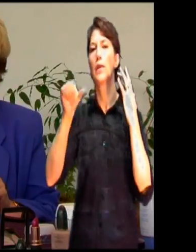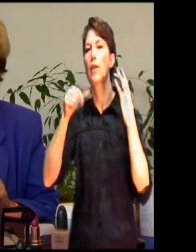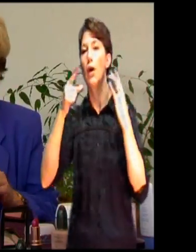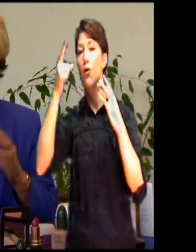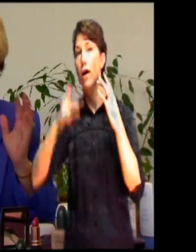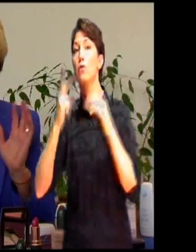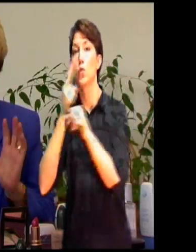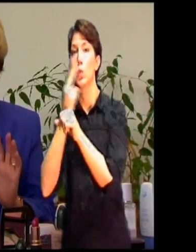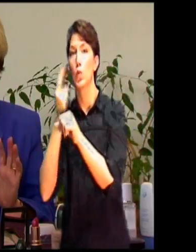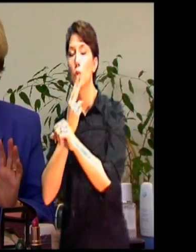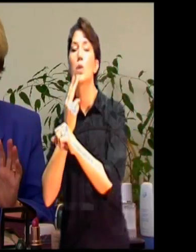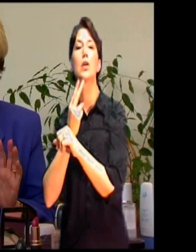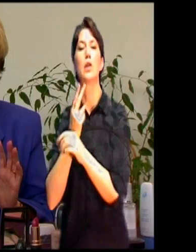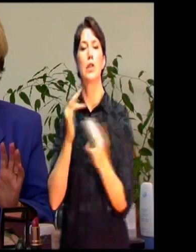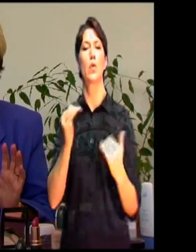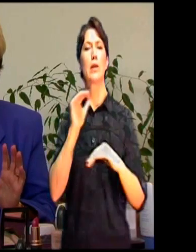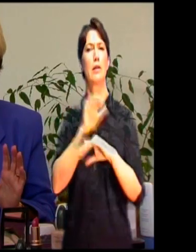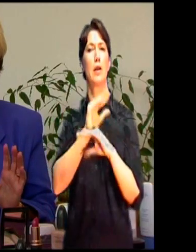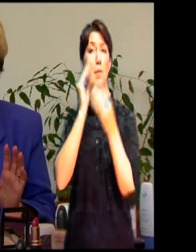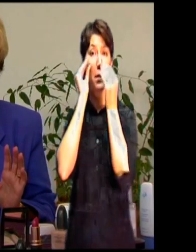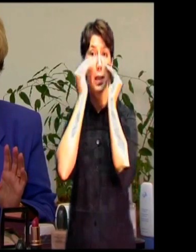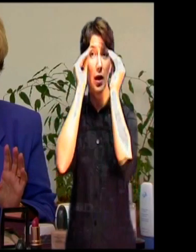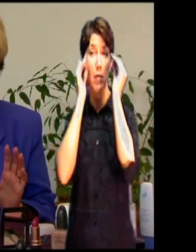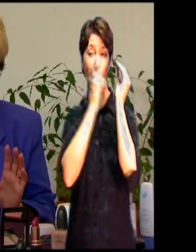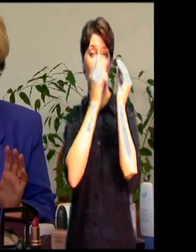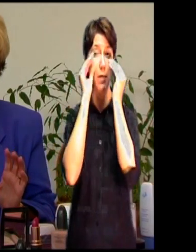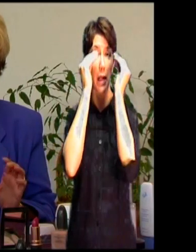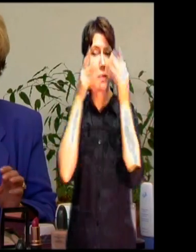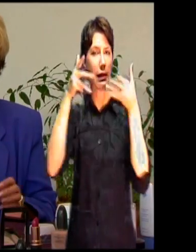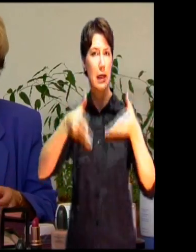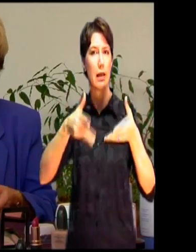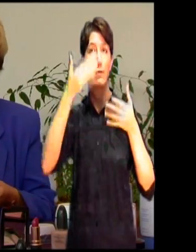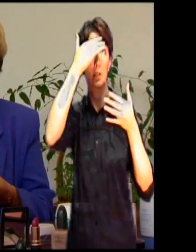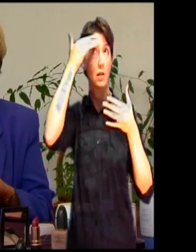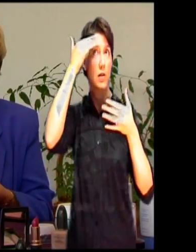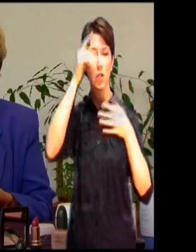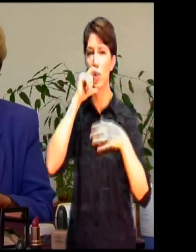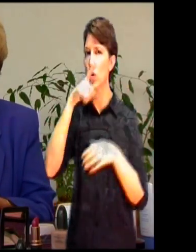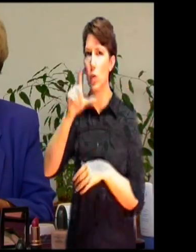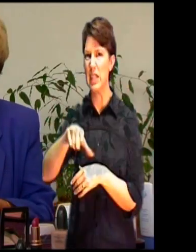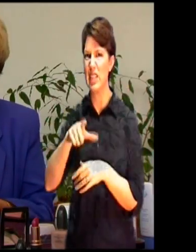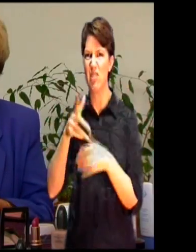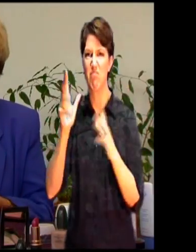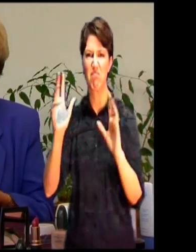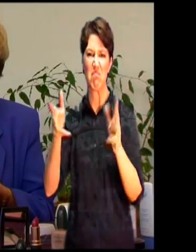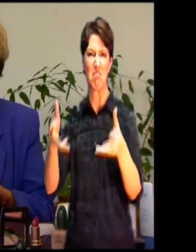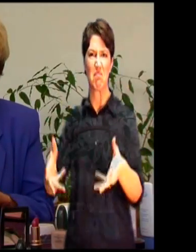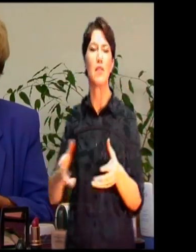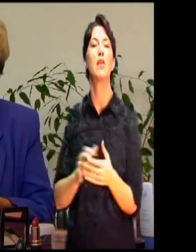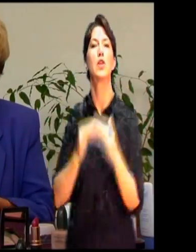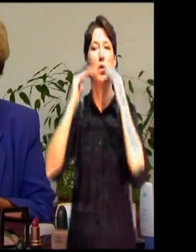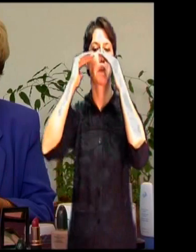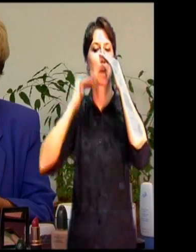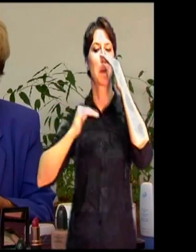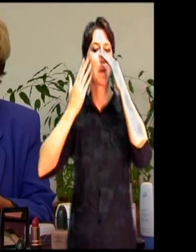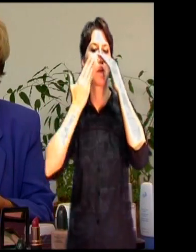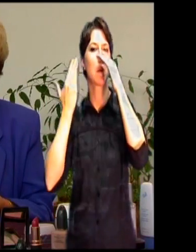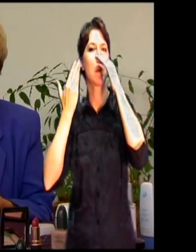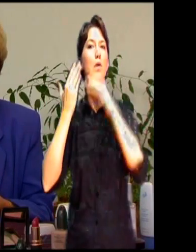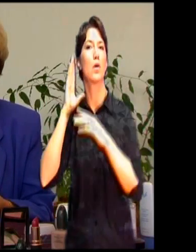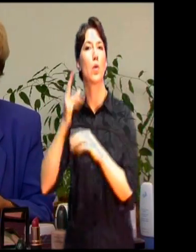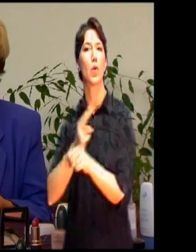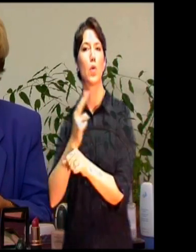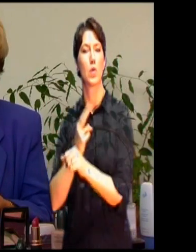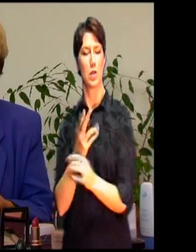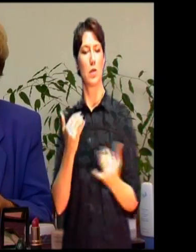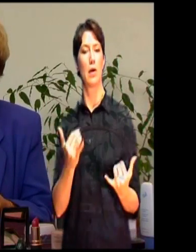your eye makeup. We're not going to do anything with your forehead. Just the right side of your face. So we're going to start with the cleanser. I'm going to pass this around. You're just going put a